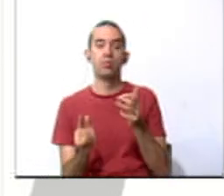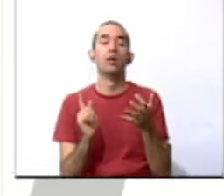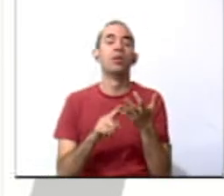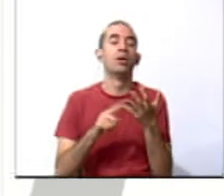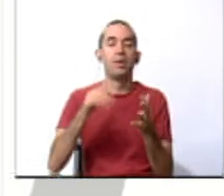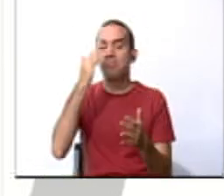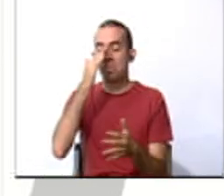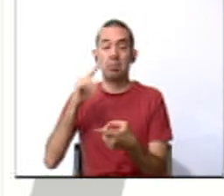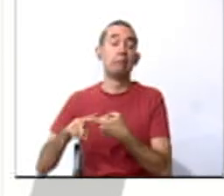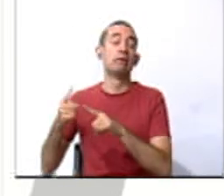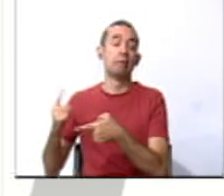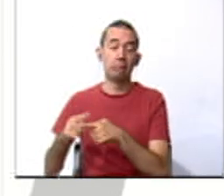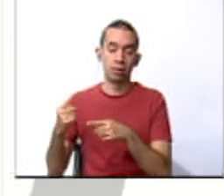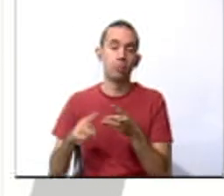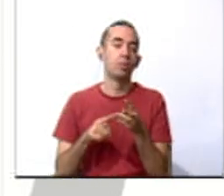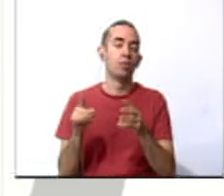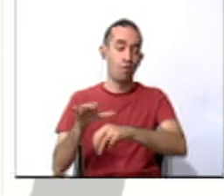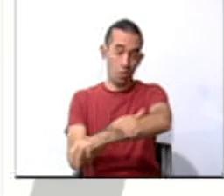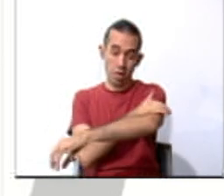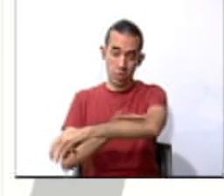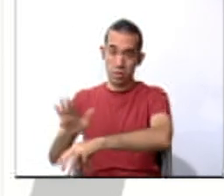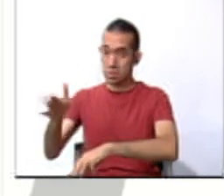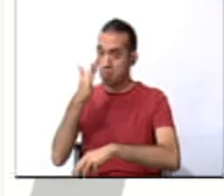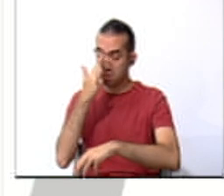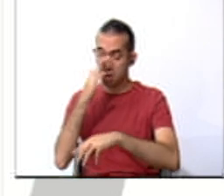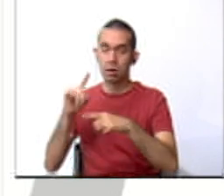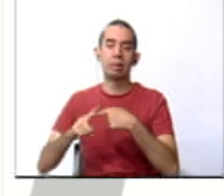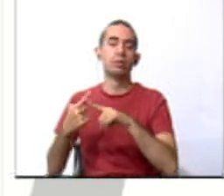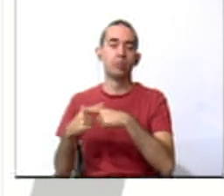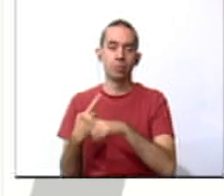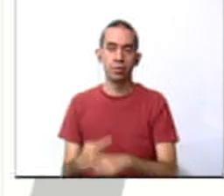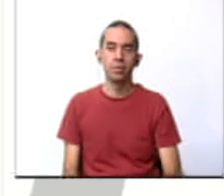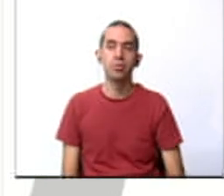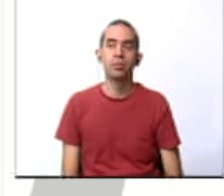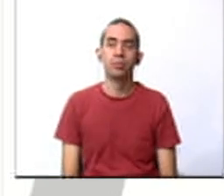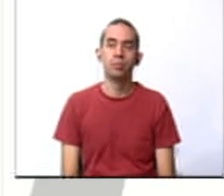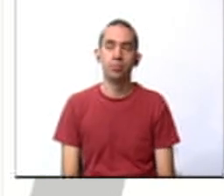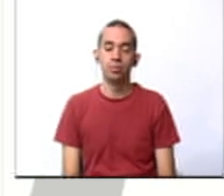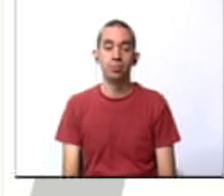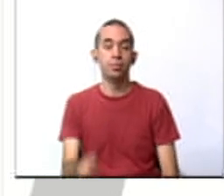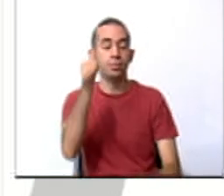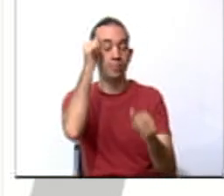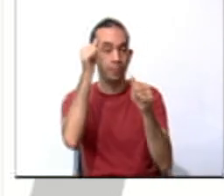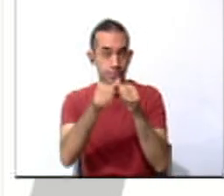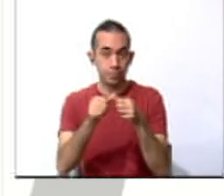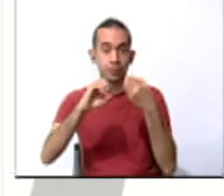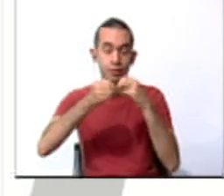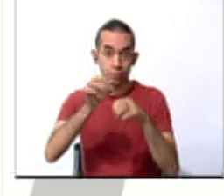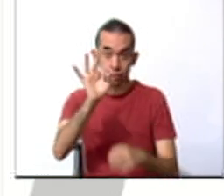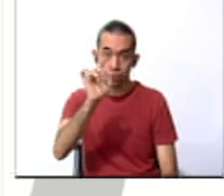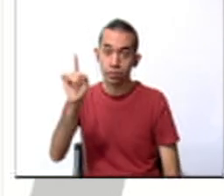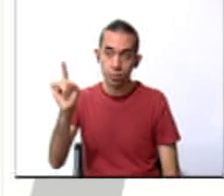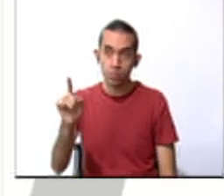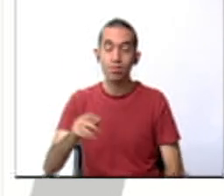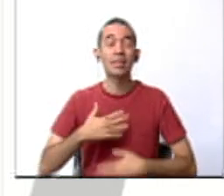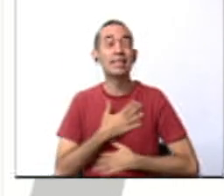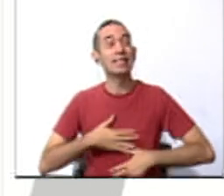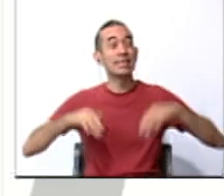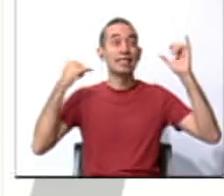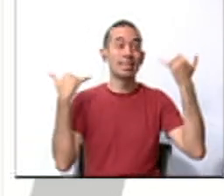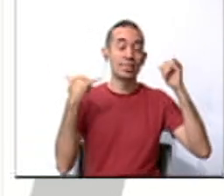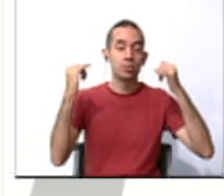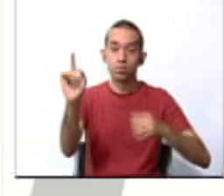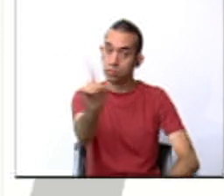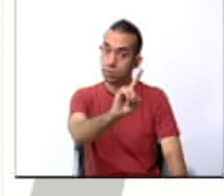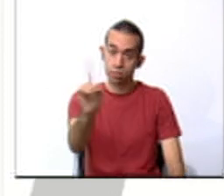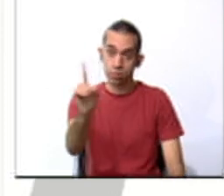or her arm hurts. And remember, this number is not for fun. Okay.